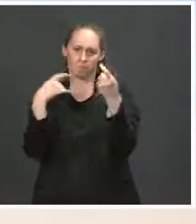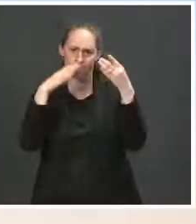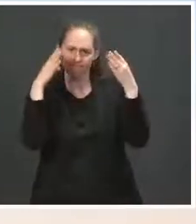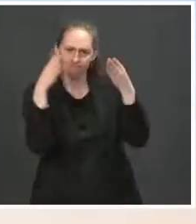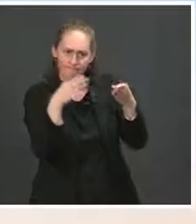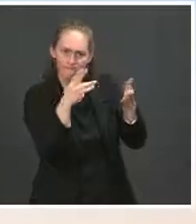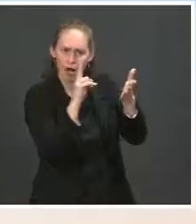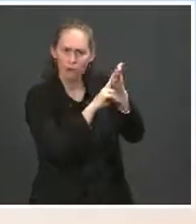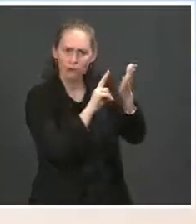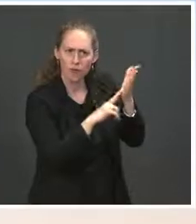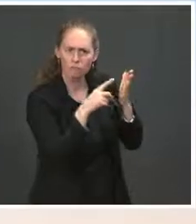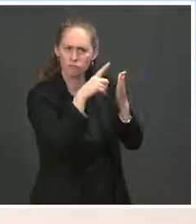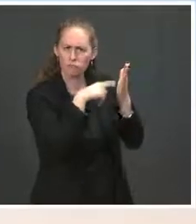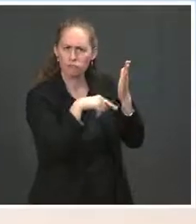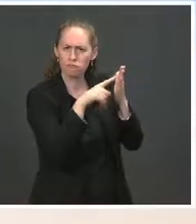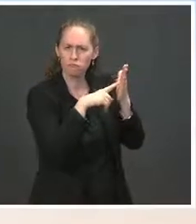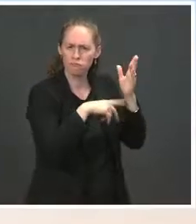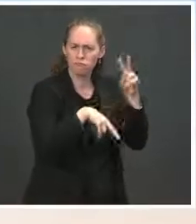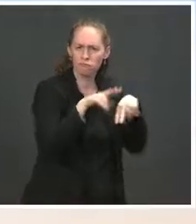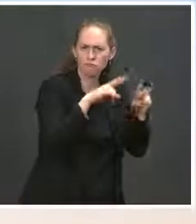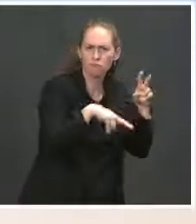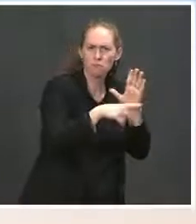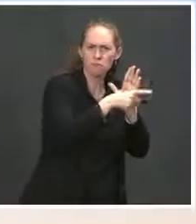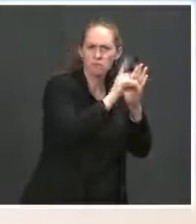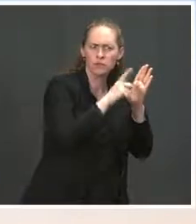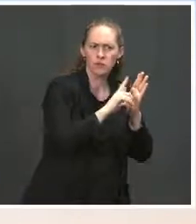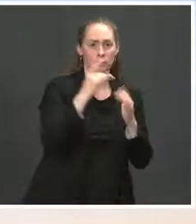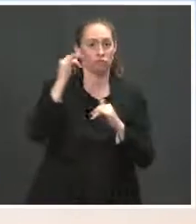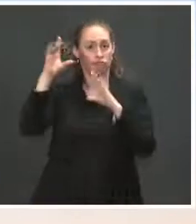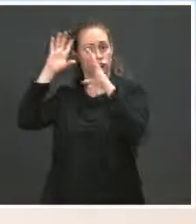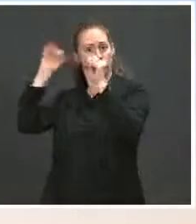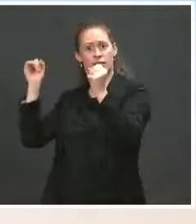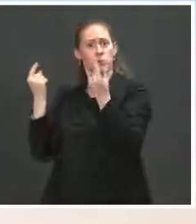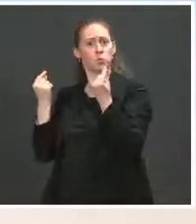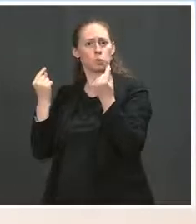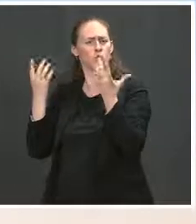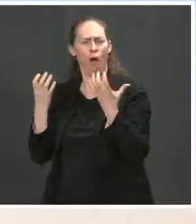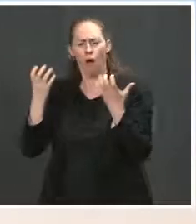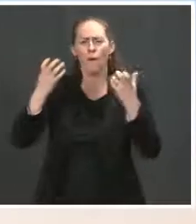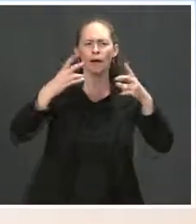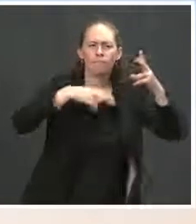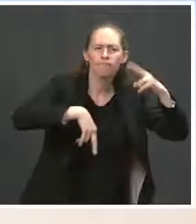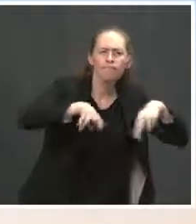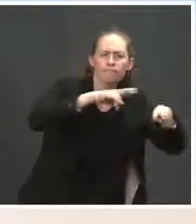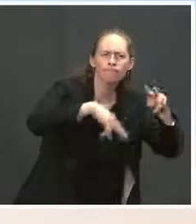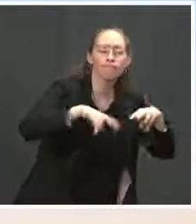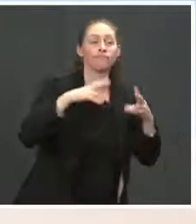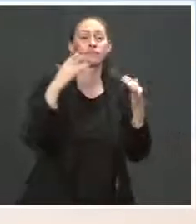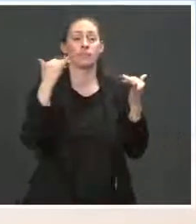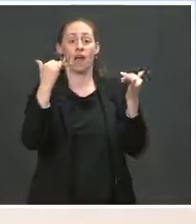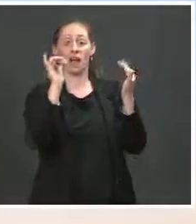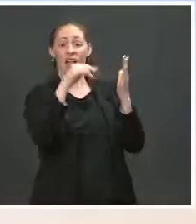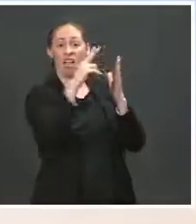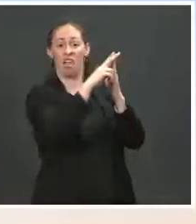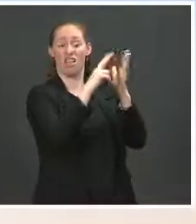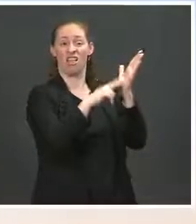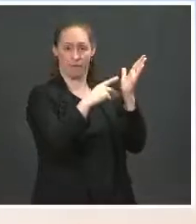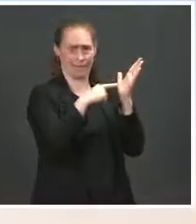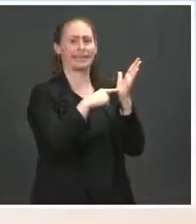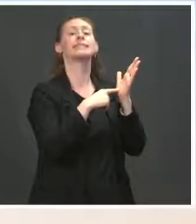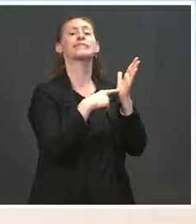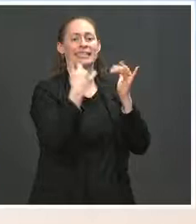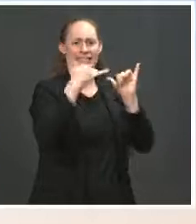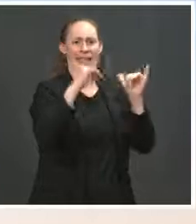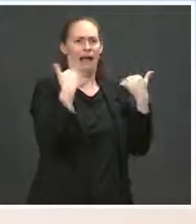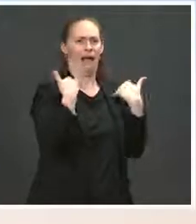is due to the President. That means that the existing leases are still in effect. We are